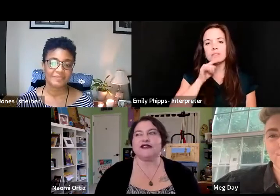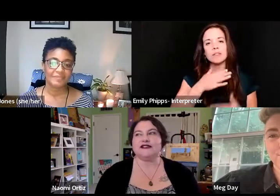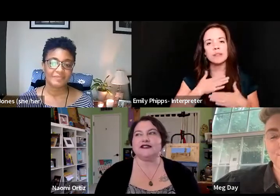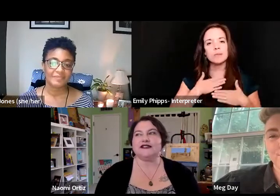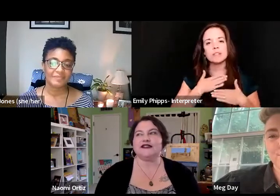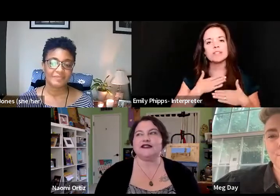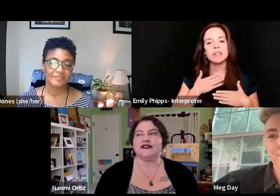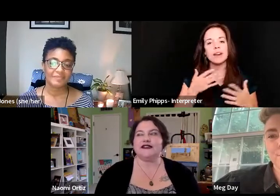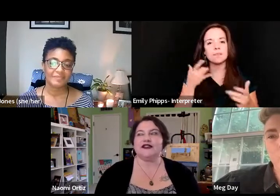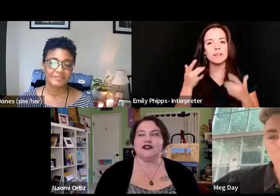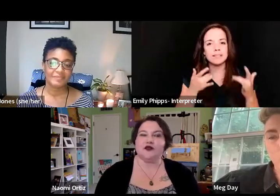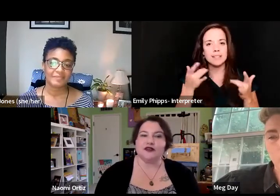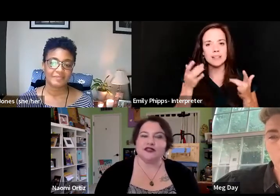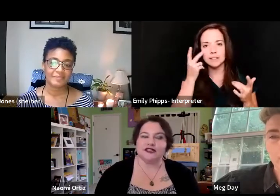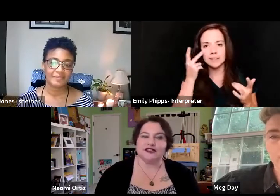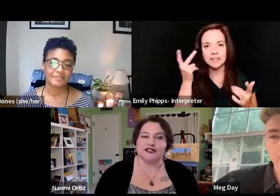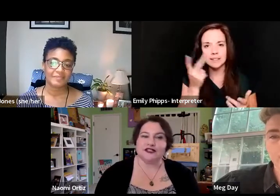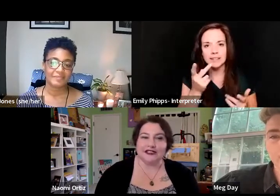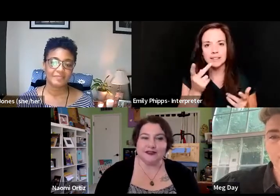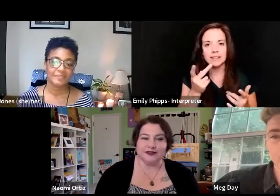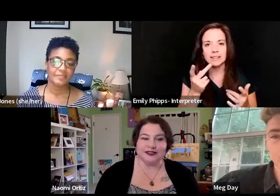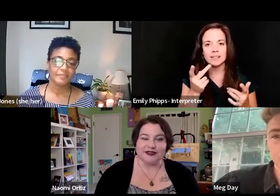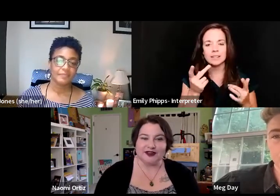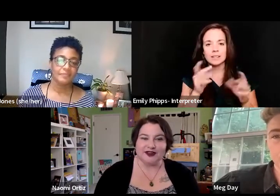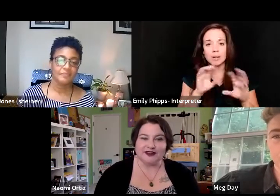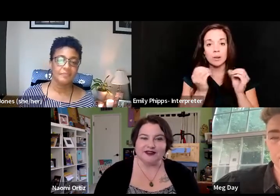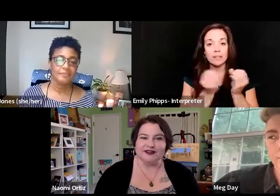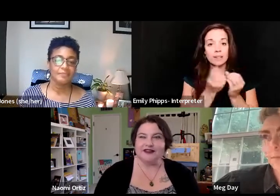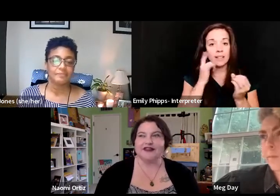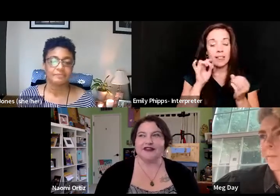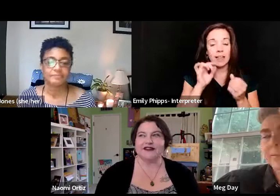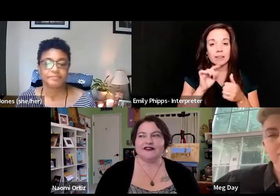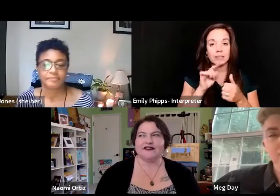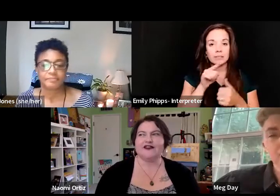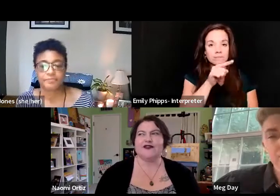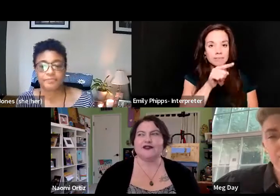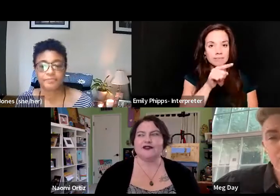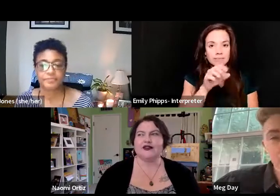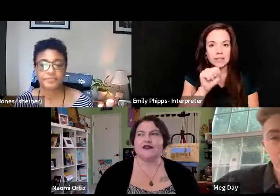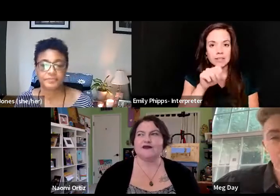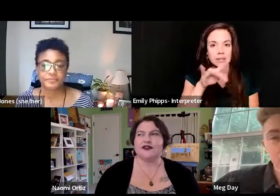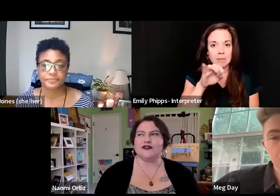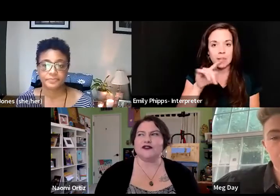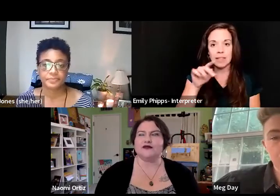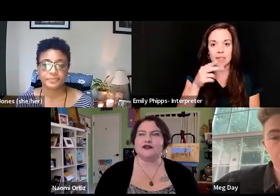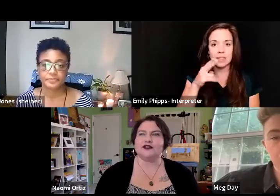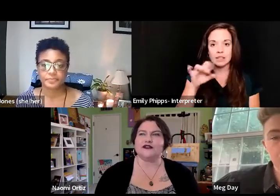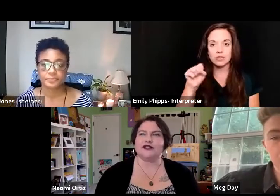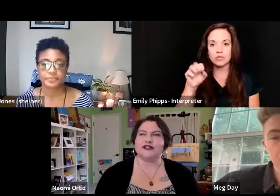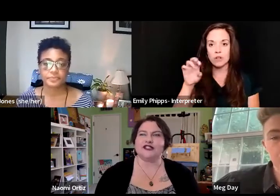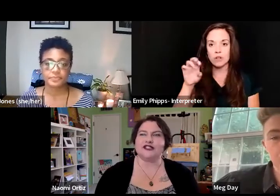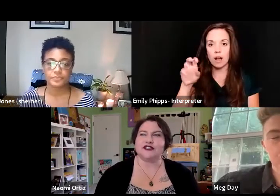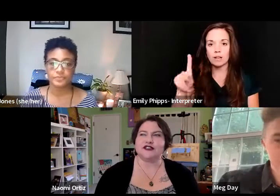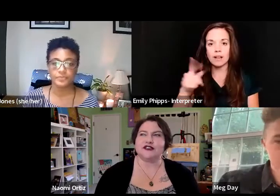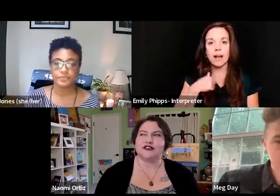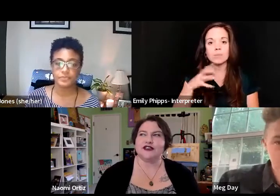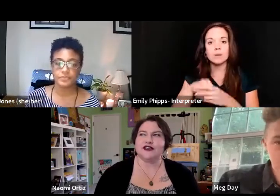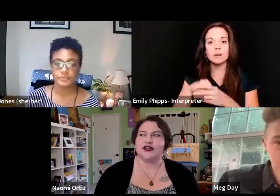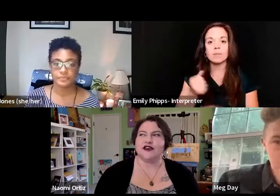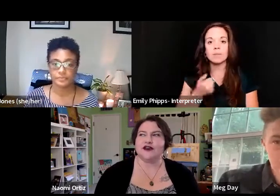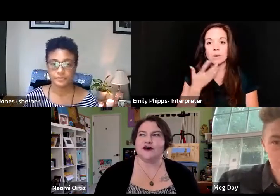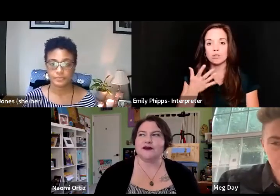excited to see, you know, more organizations like Split This Rock, like, you know, there, I was part of a poetry foundation,